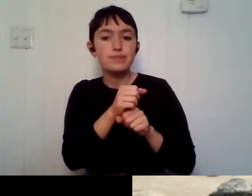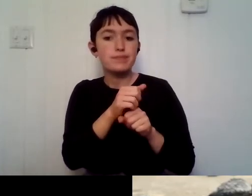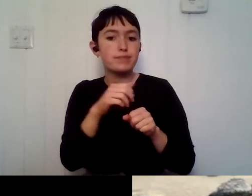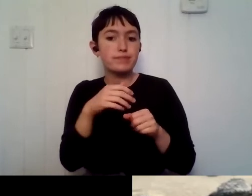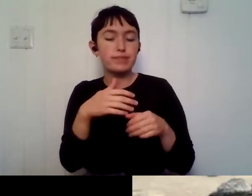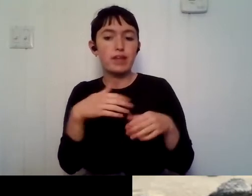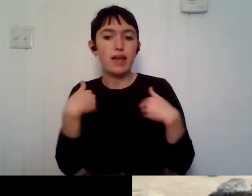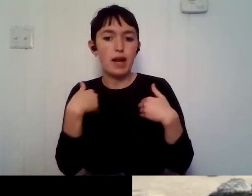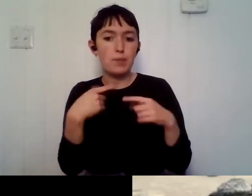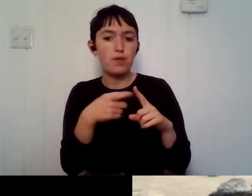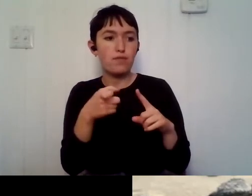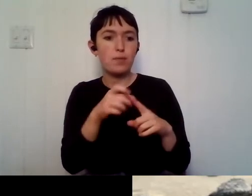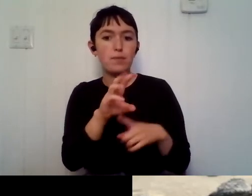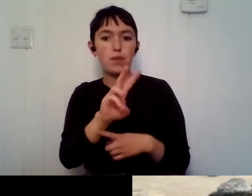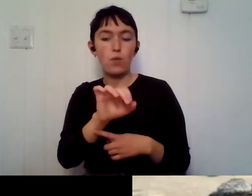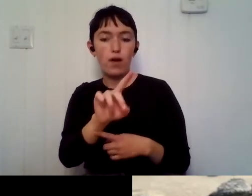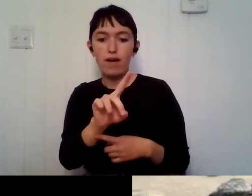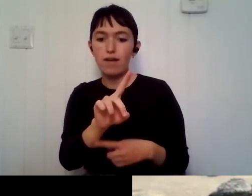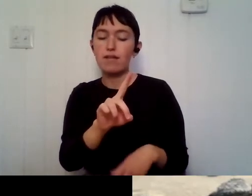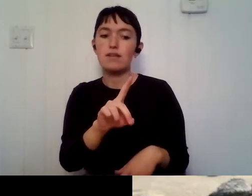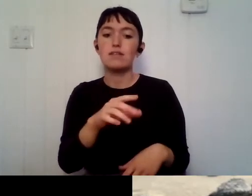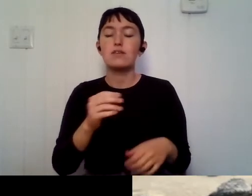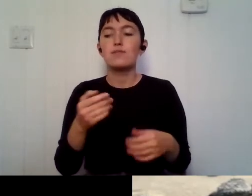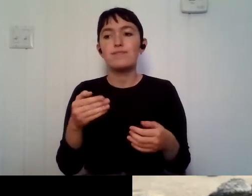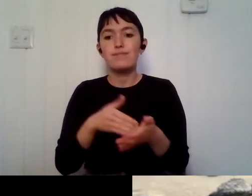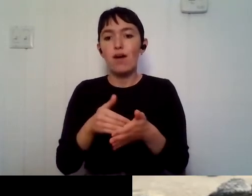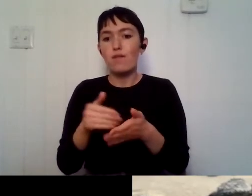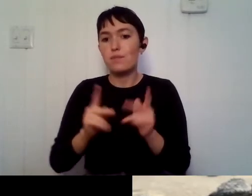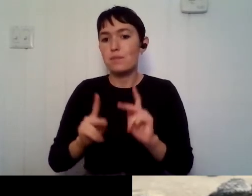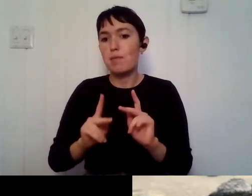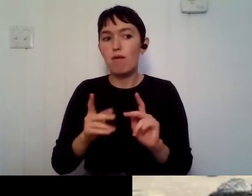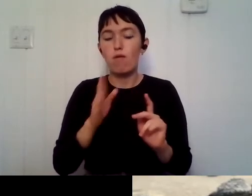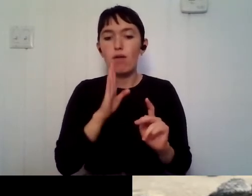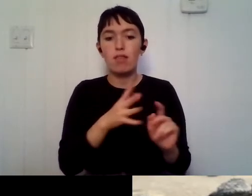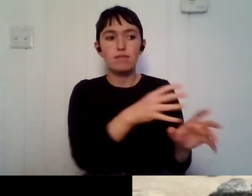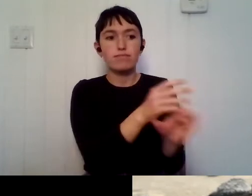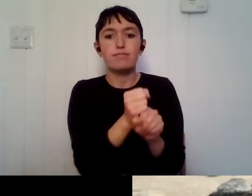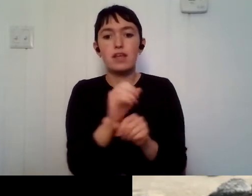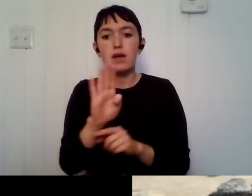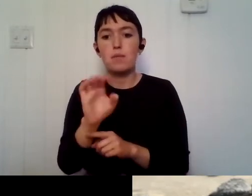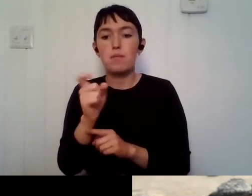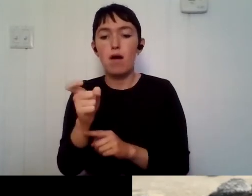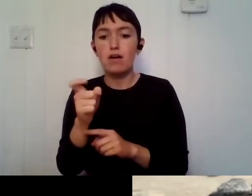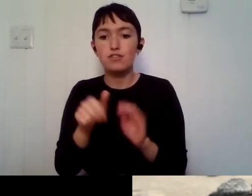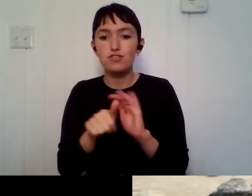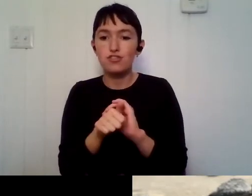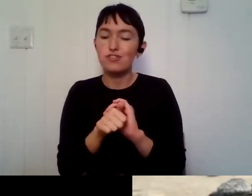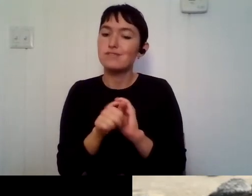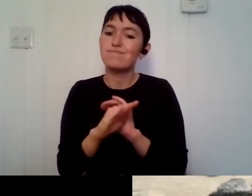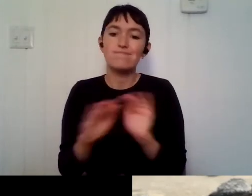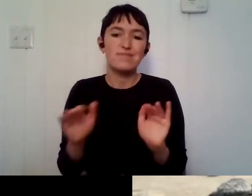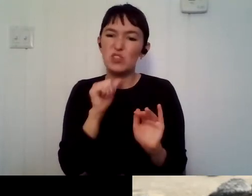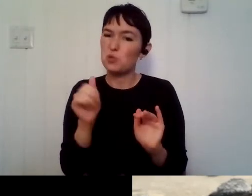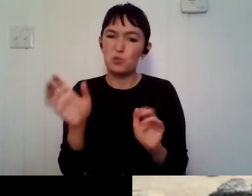past time where people would keep box turtles and, um, going back to releasing pets. Like, um, there's a lot of, uh, marine